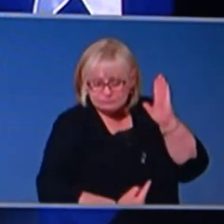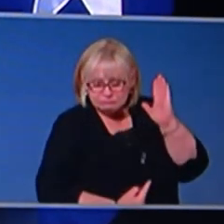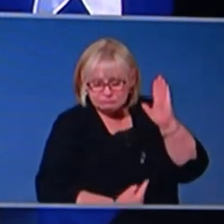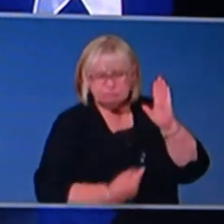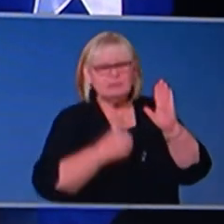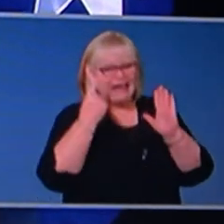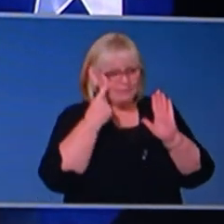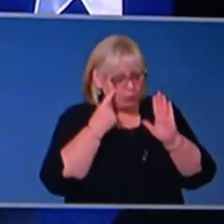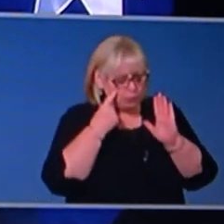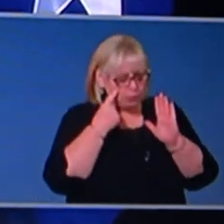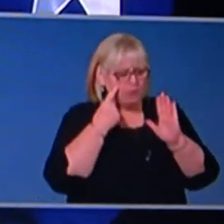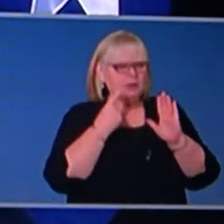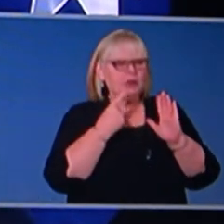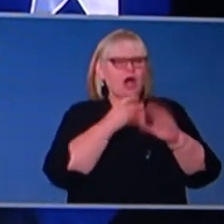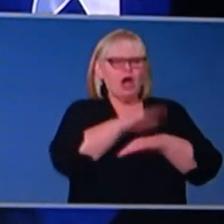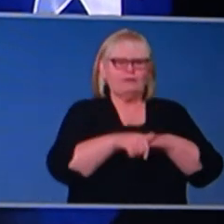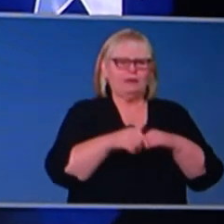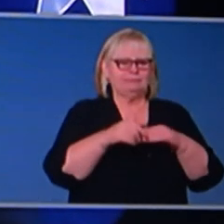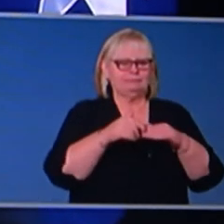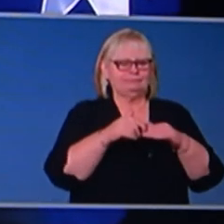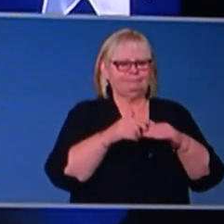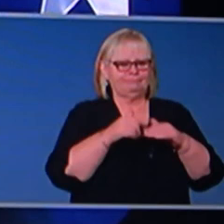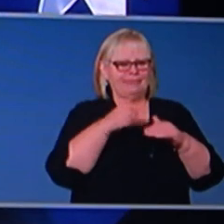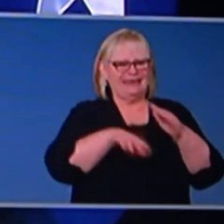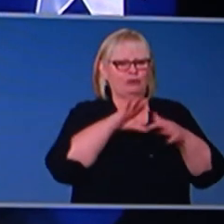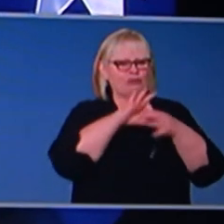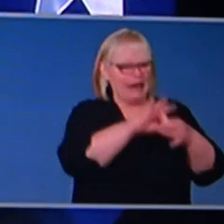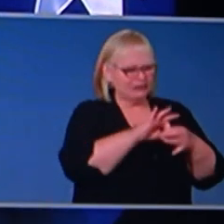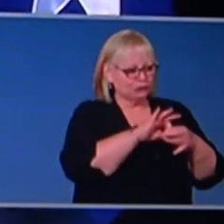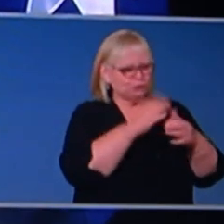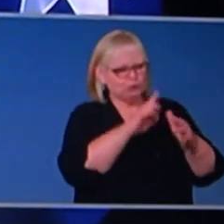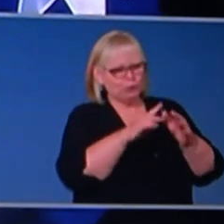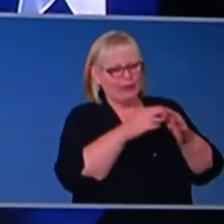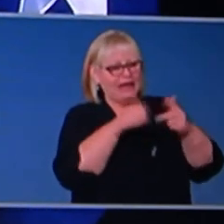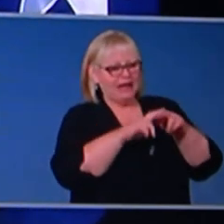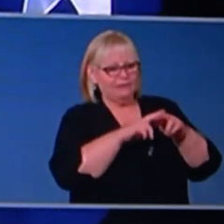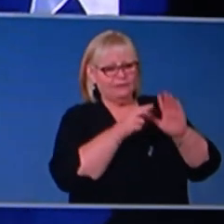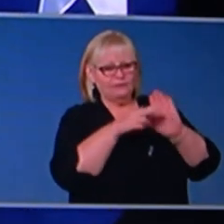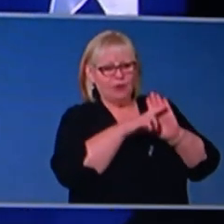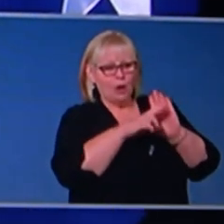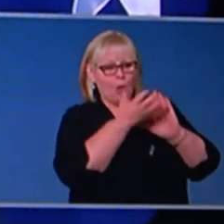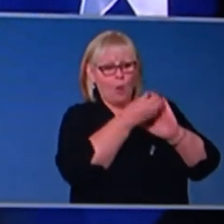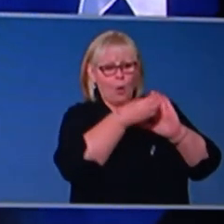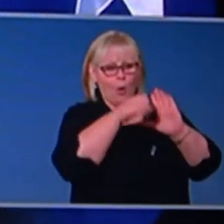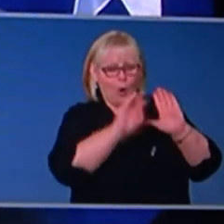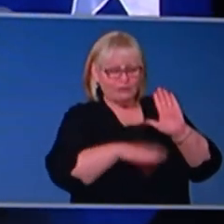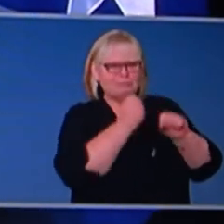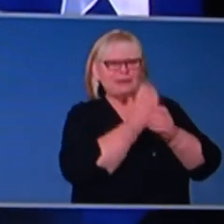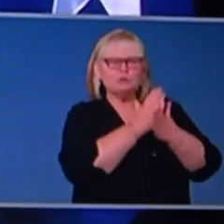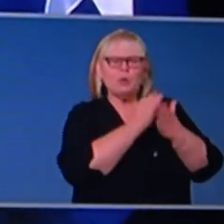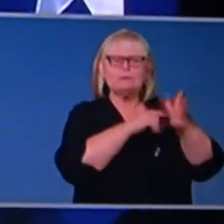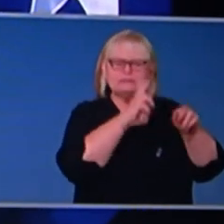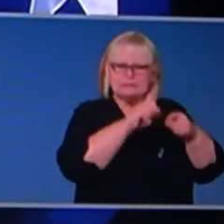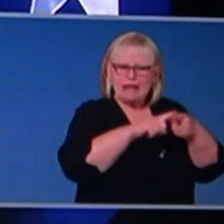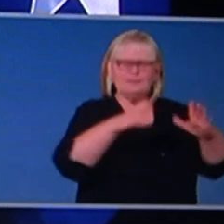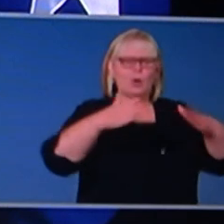terms of the, uh, uh, the health, uh, mitigations that would need to be put in place, uh, if they were to reopen, but as